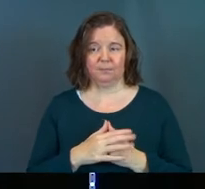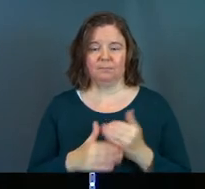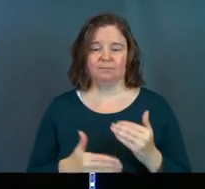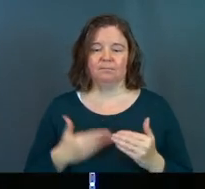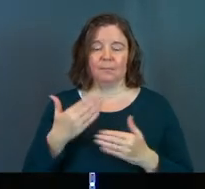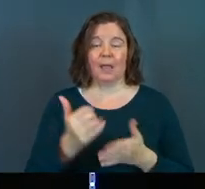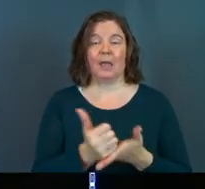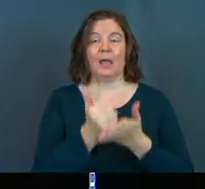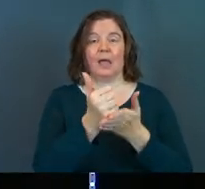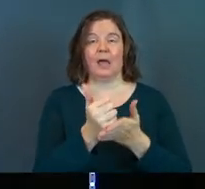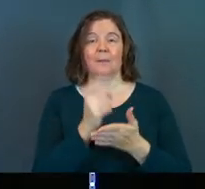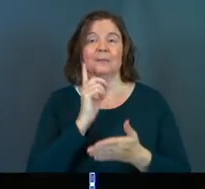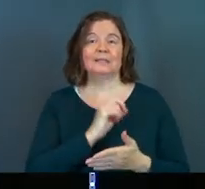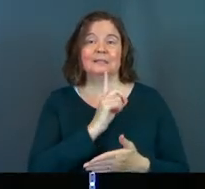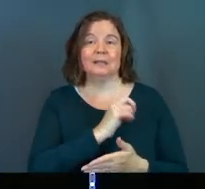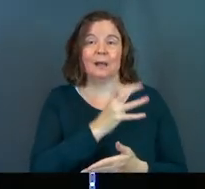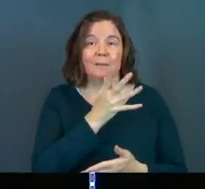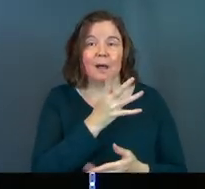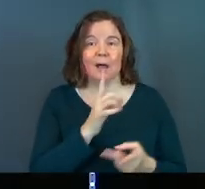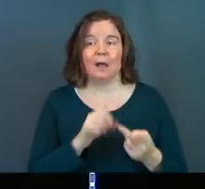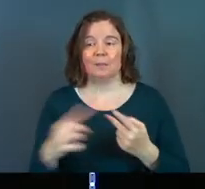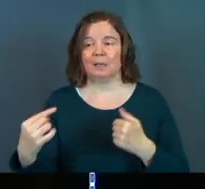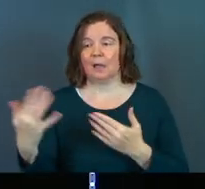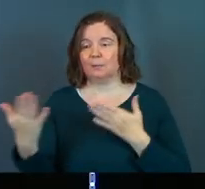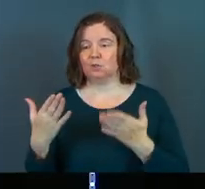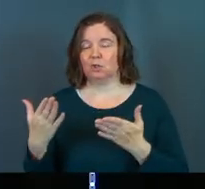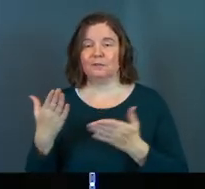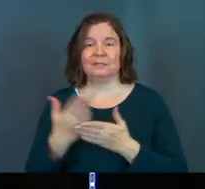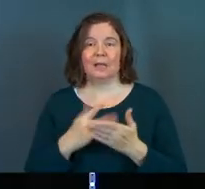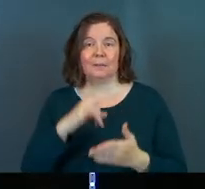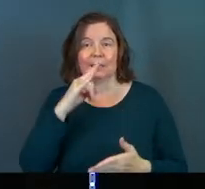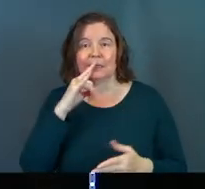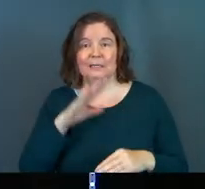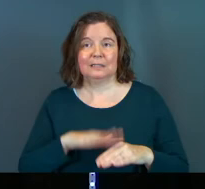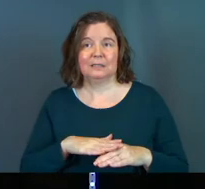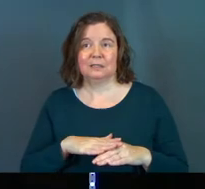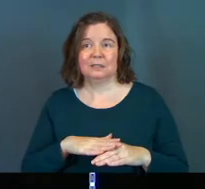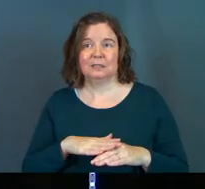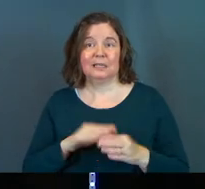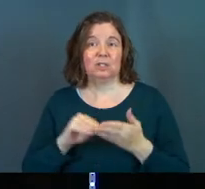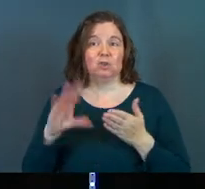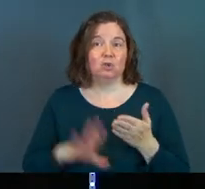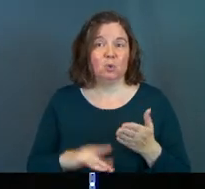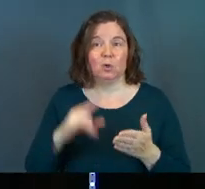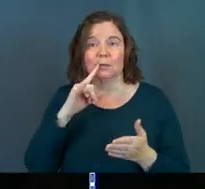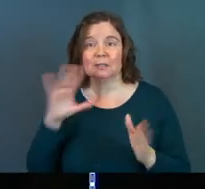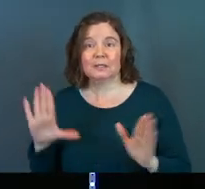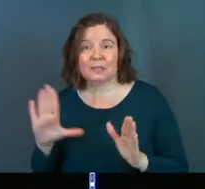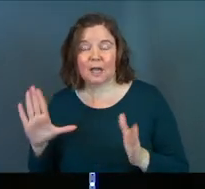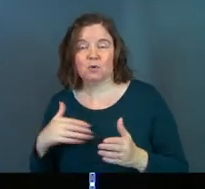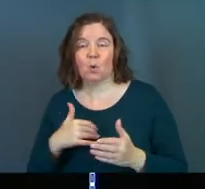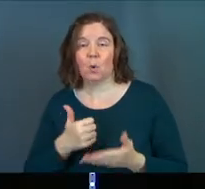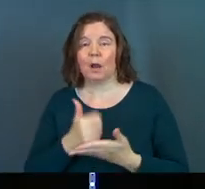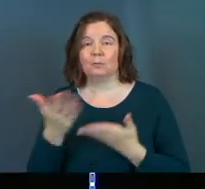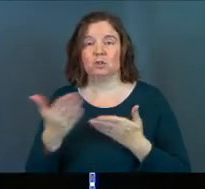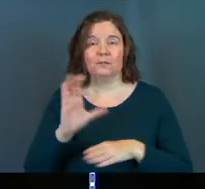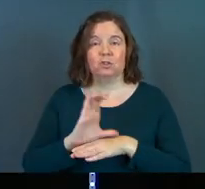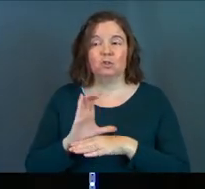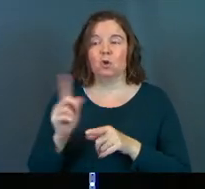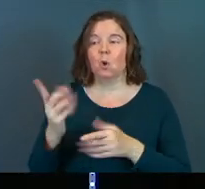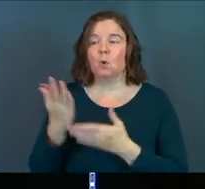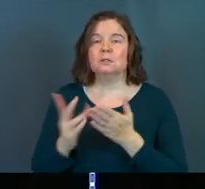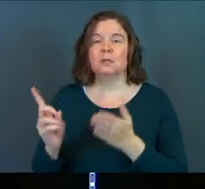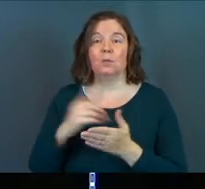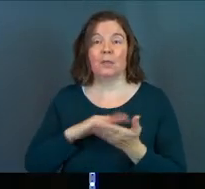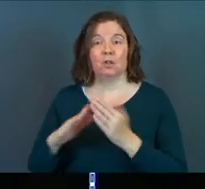Step out and help a single mom. Come and serve some, some kiddos on, on, in students or kids or on Sundays or help serve at the church. Go,